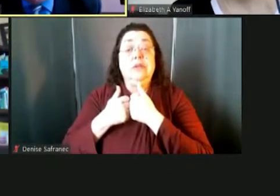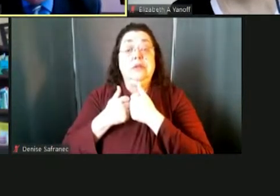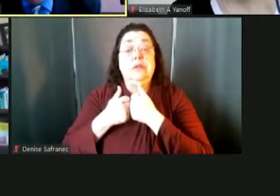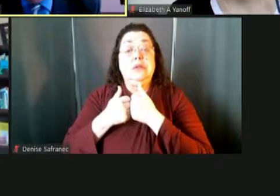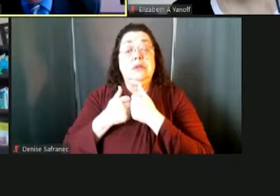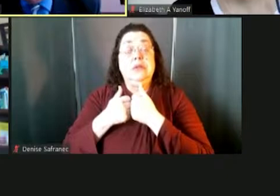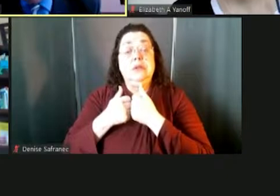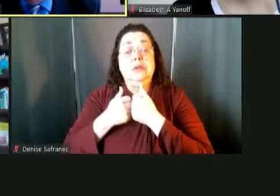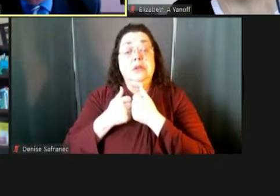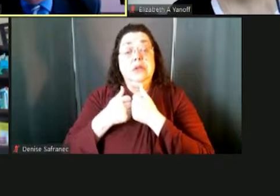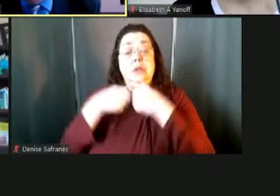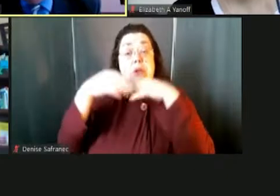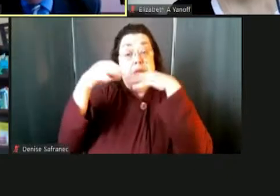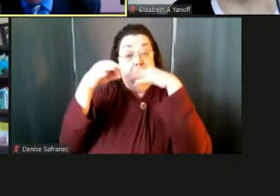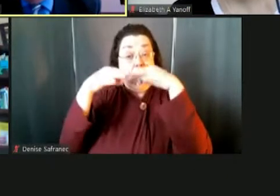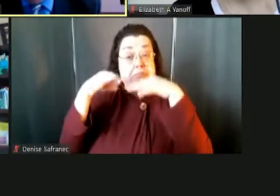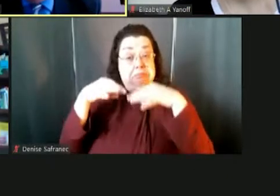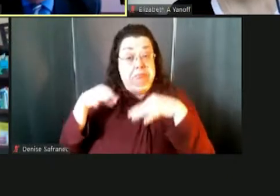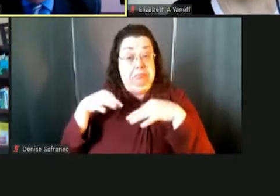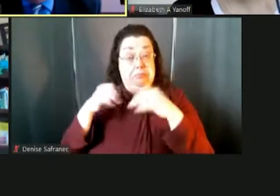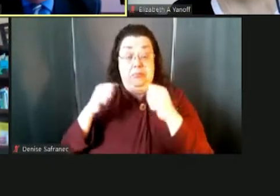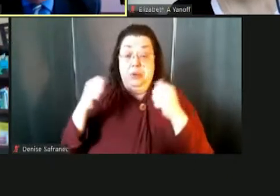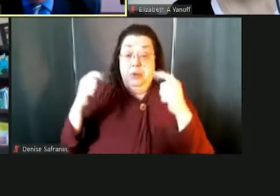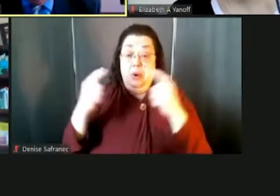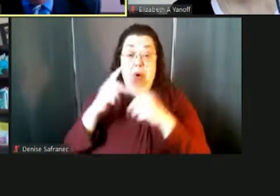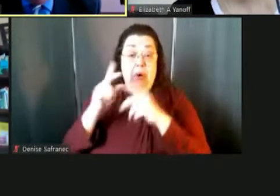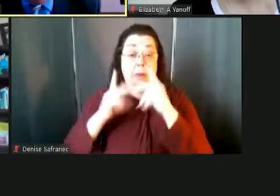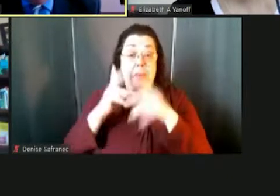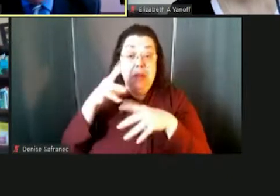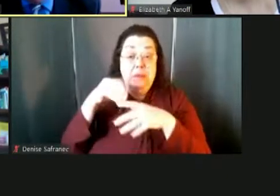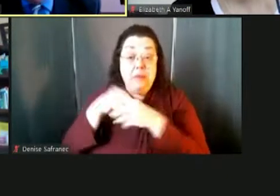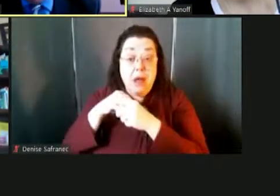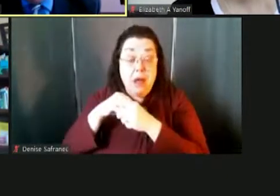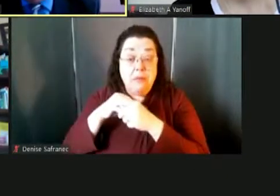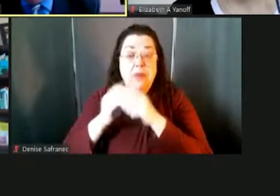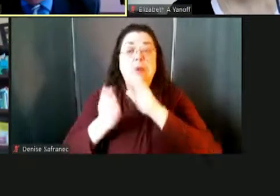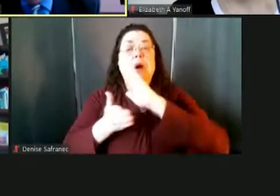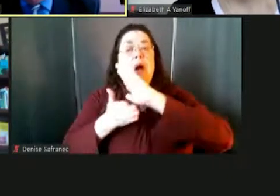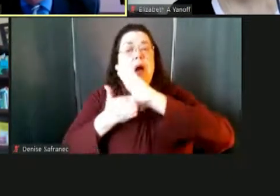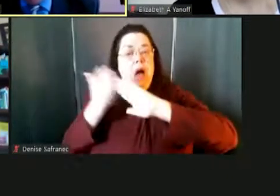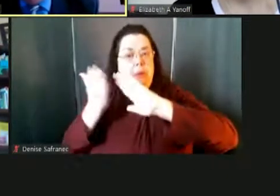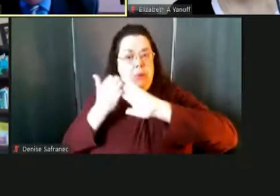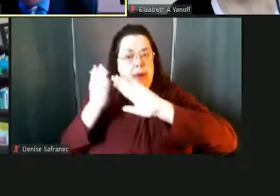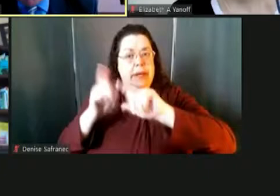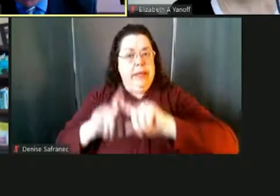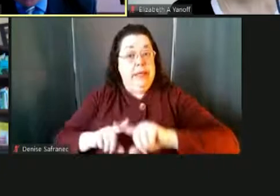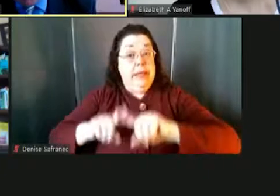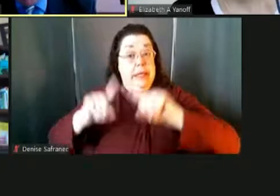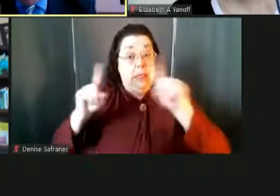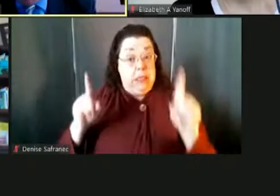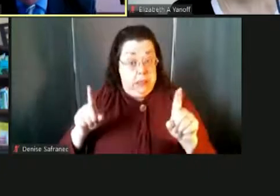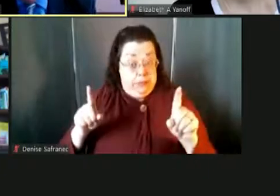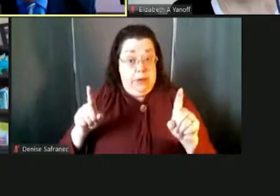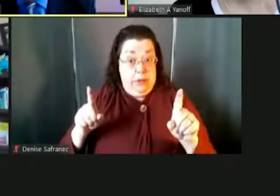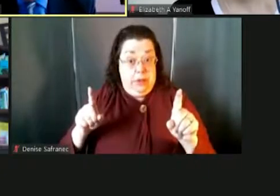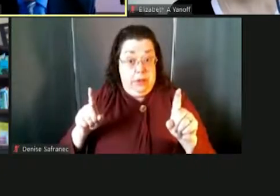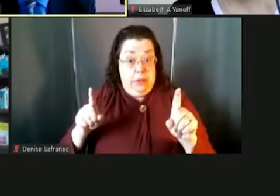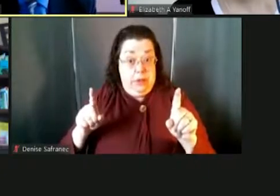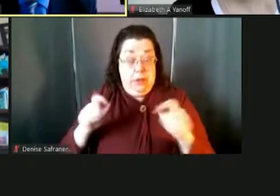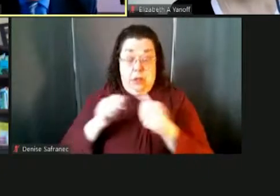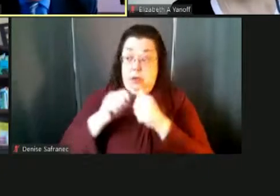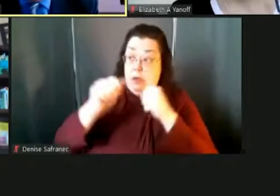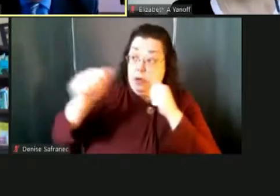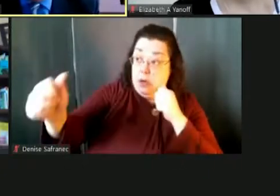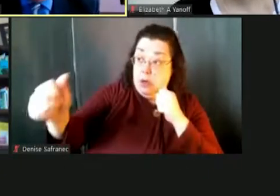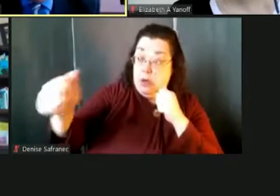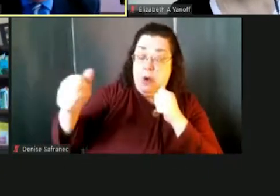to our stakeholders that even though we are operating differently and under a hybrid, our expenses this year have